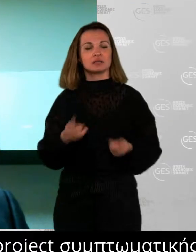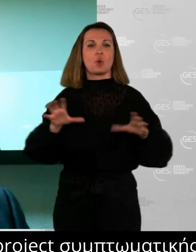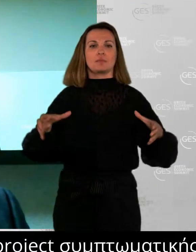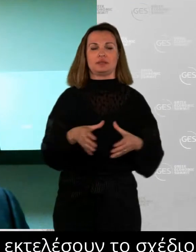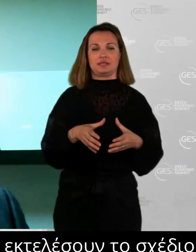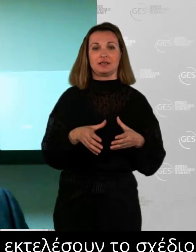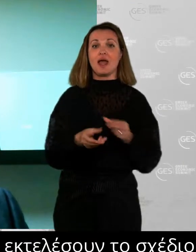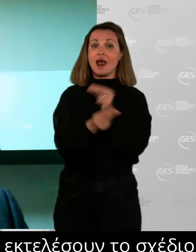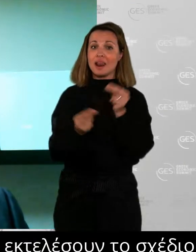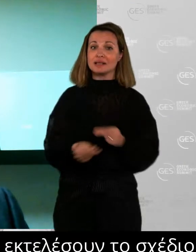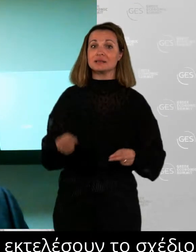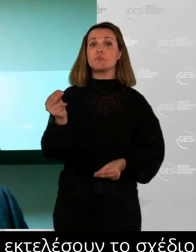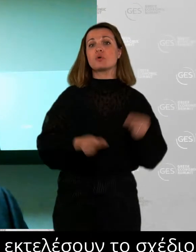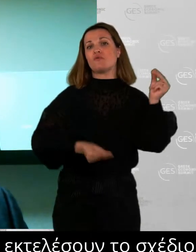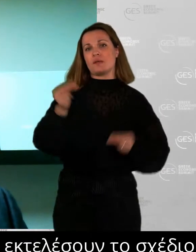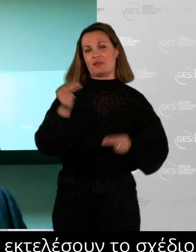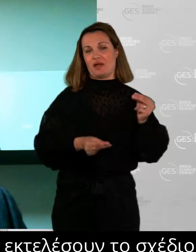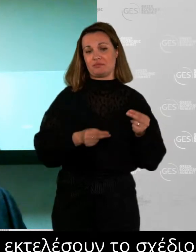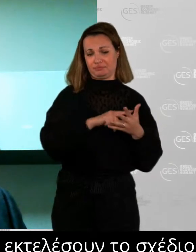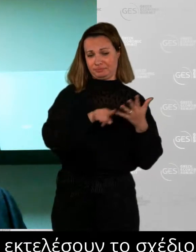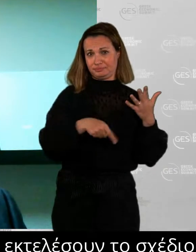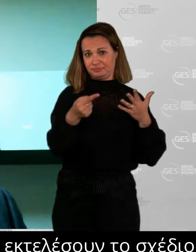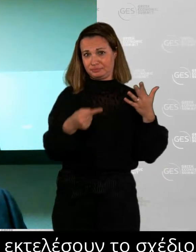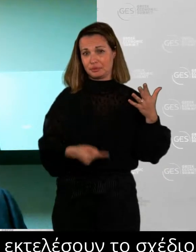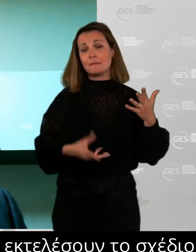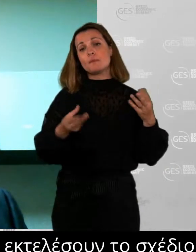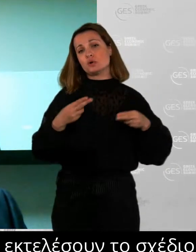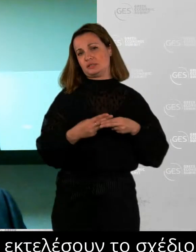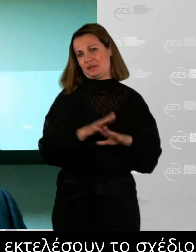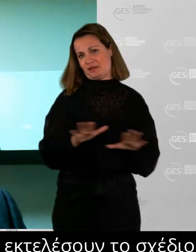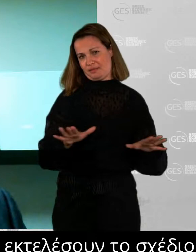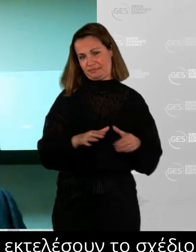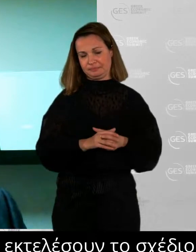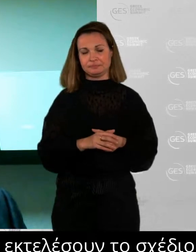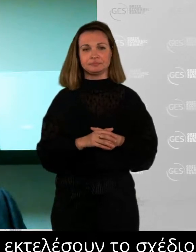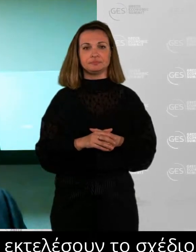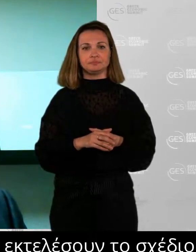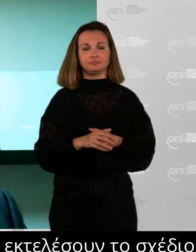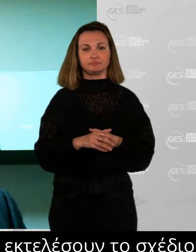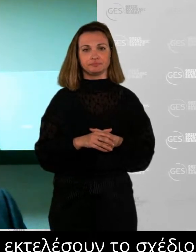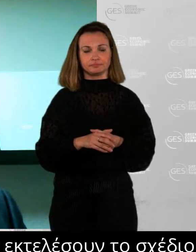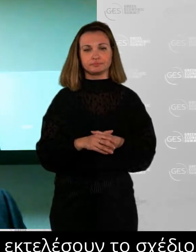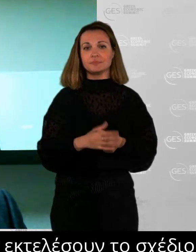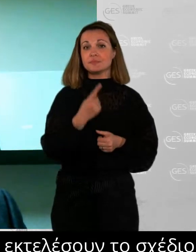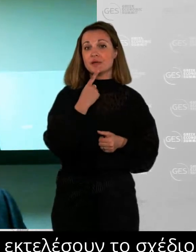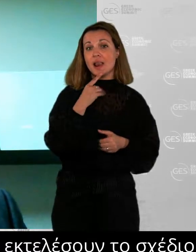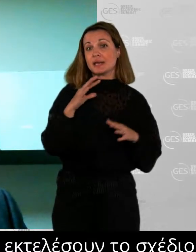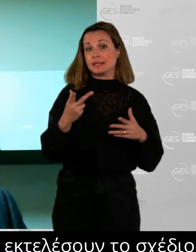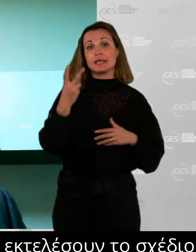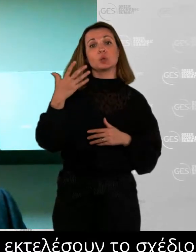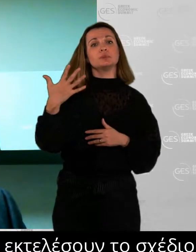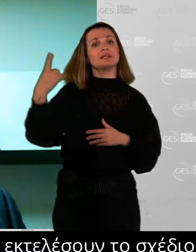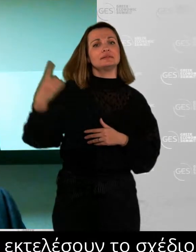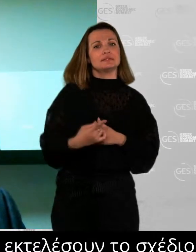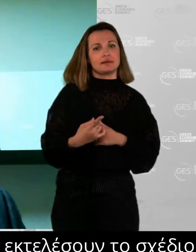solving. They say that about 25 percent of the global knowledge workers will use digital assistance